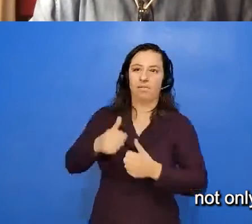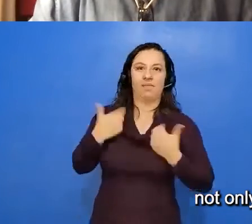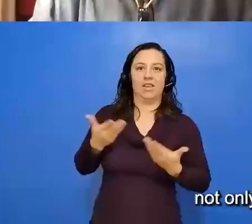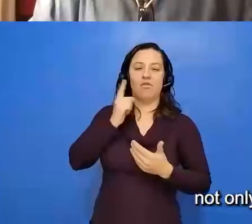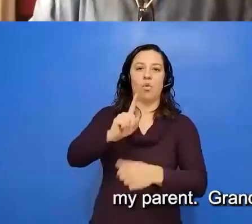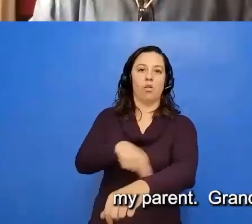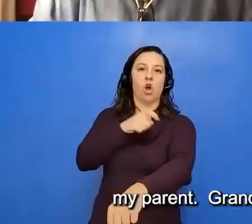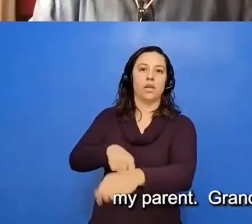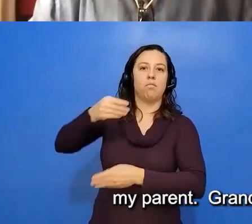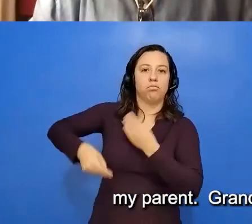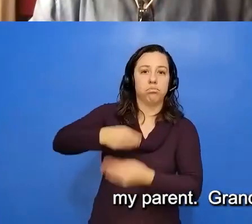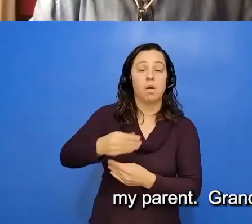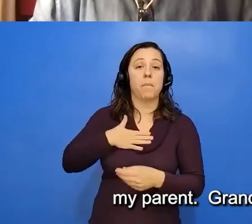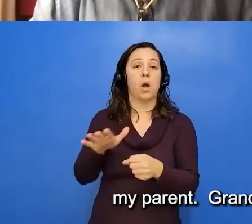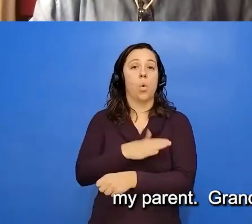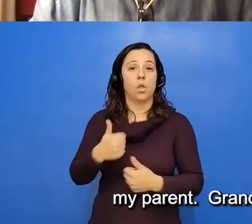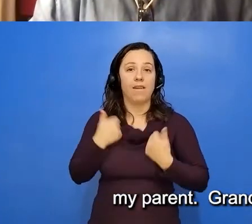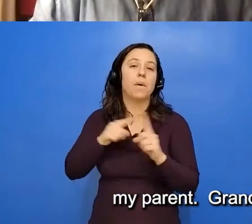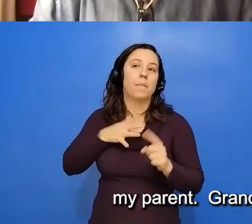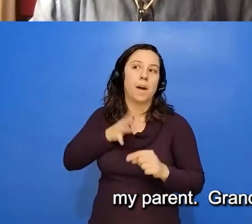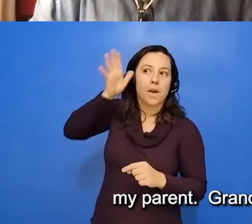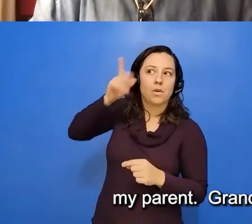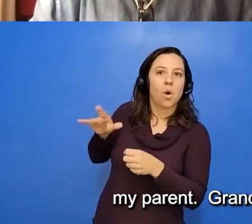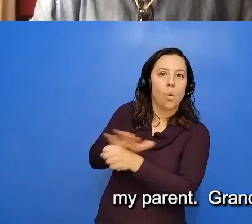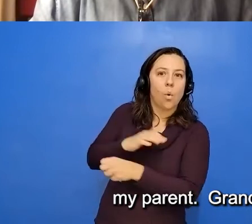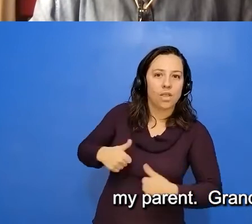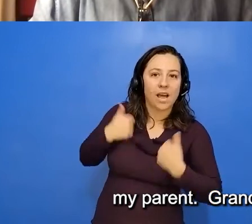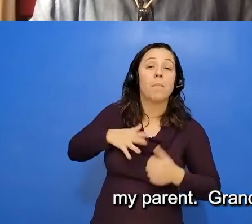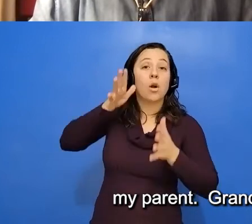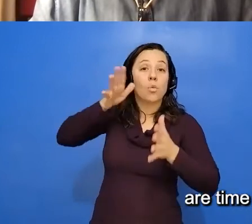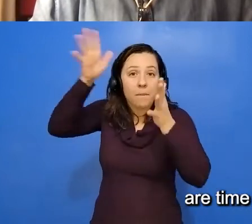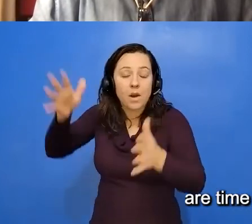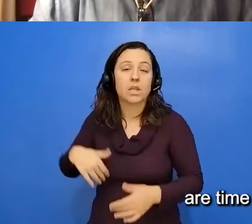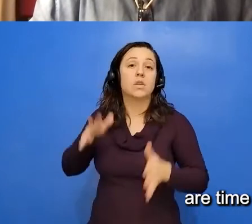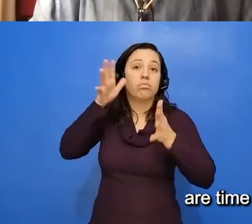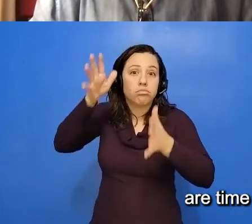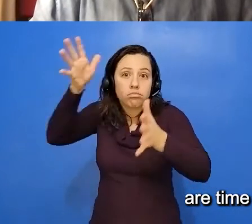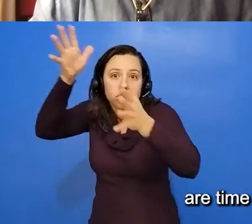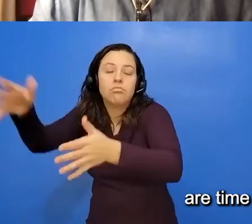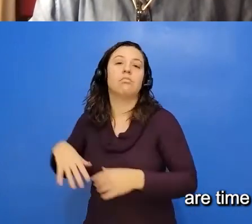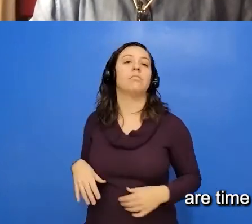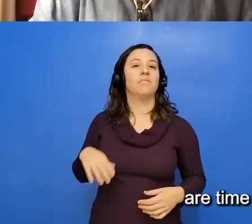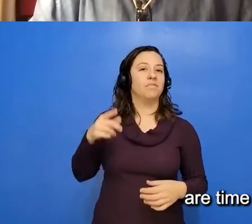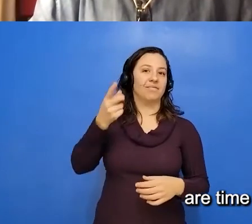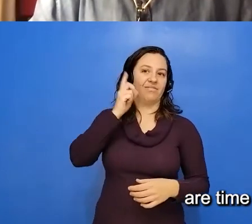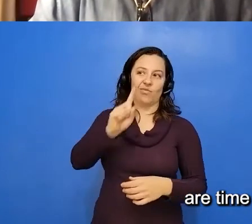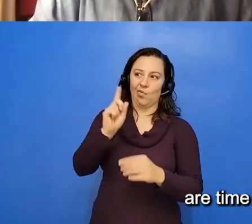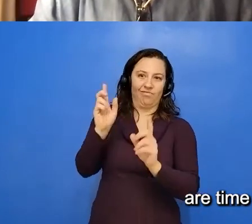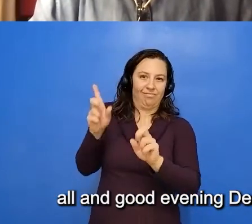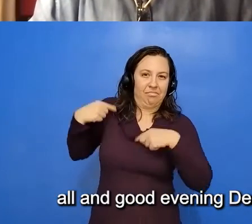have I been all my life here, my parents have been all their lives here, my grandparents, my great-grandparents, for time and memorial.